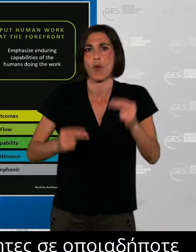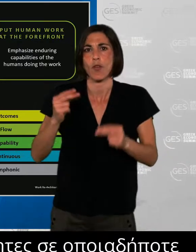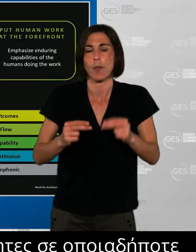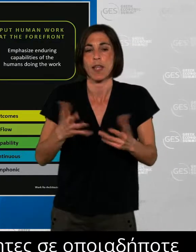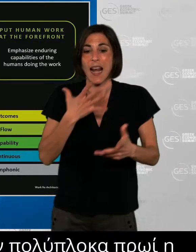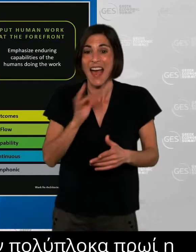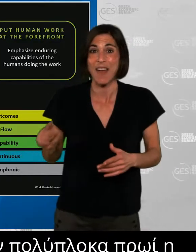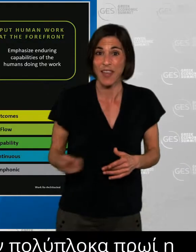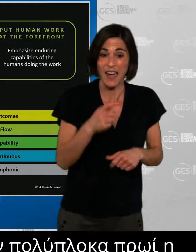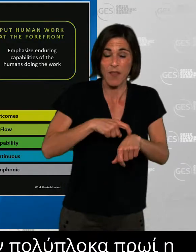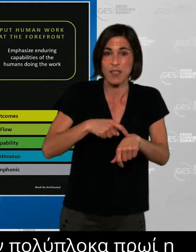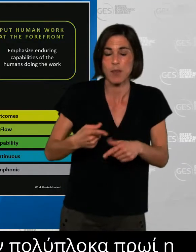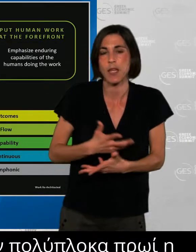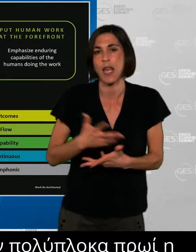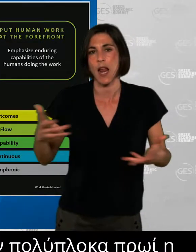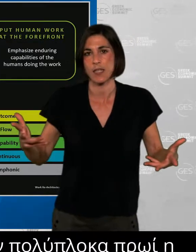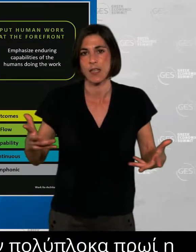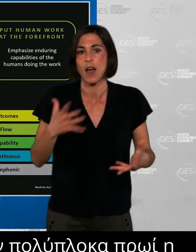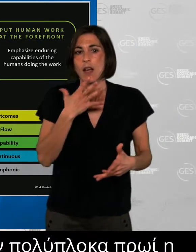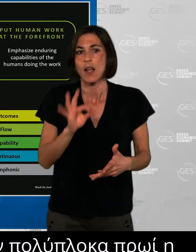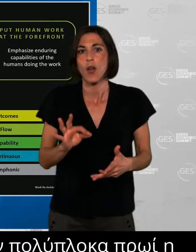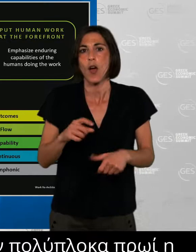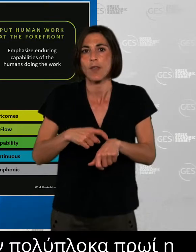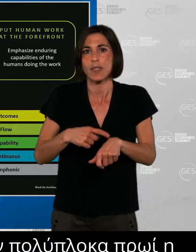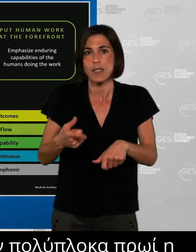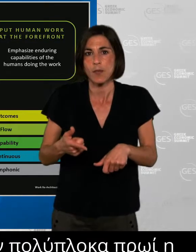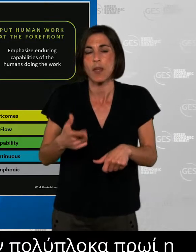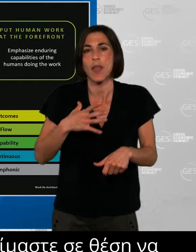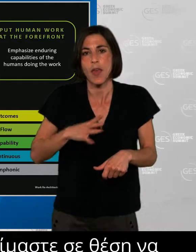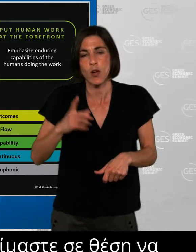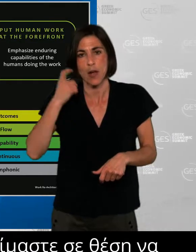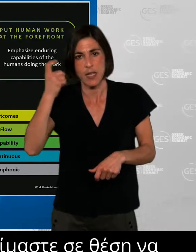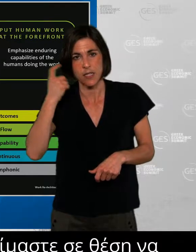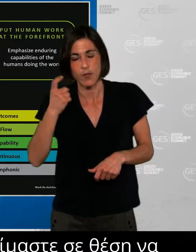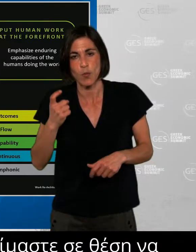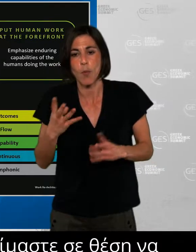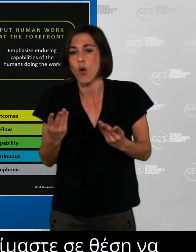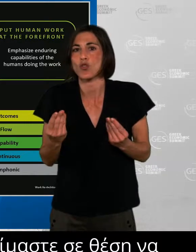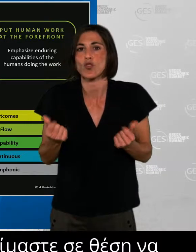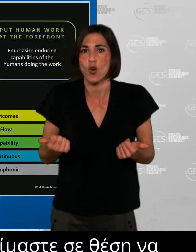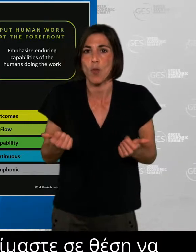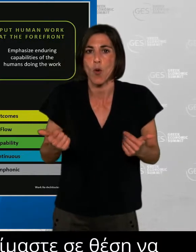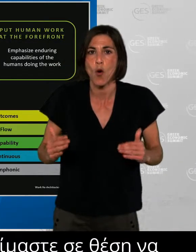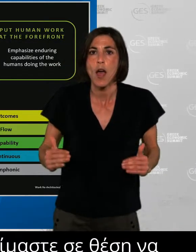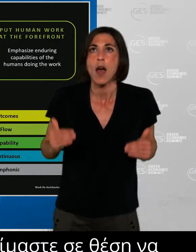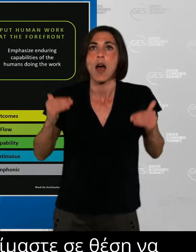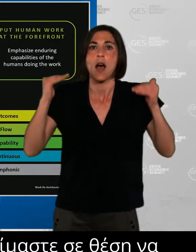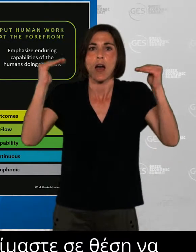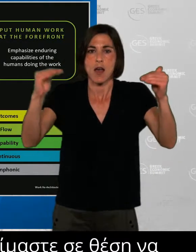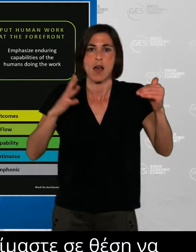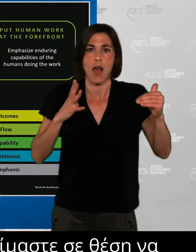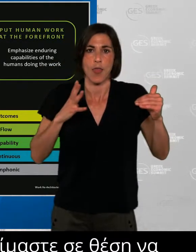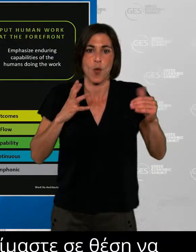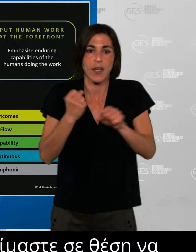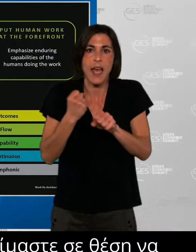to think about humanizing and elevating in the way that we're talking about now, we can create something much better.